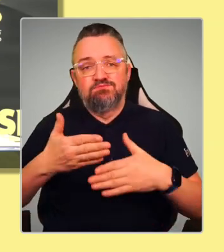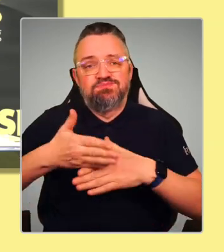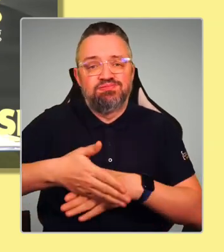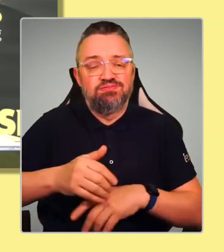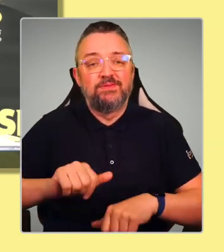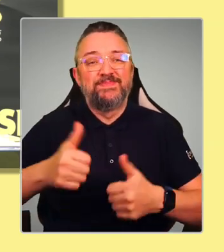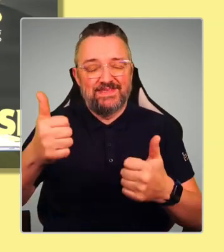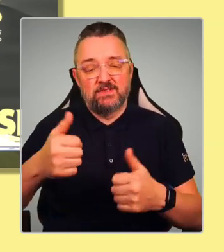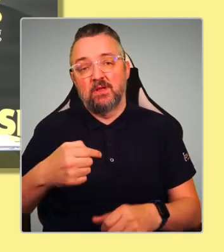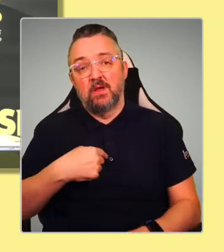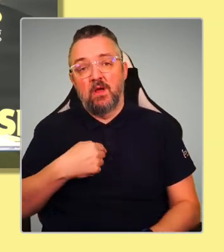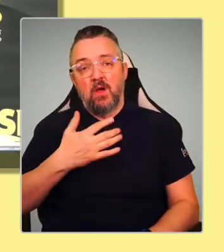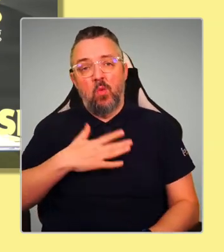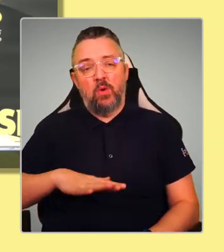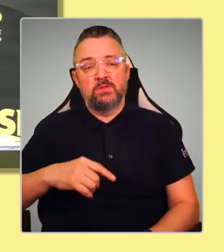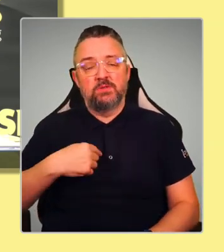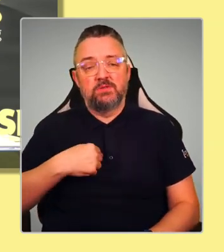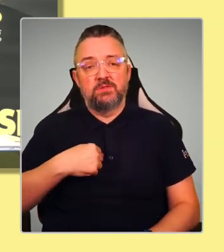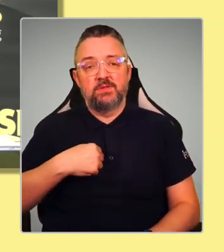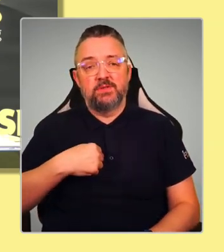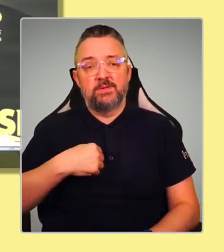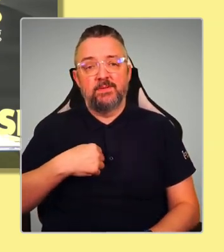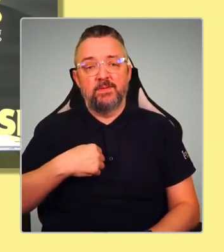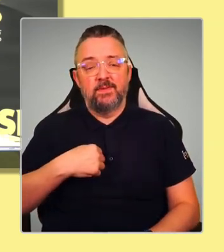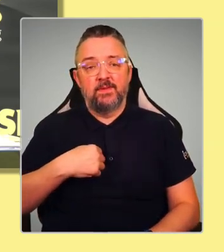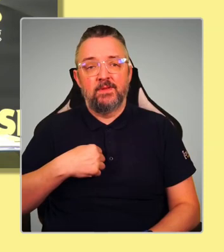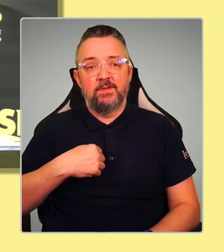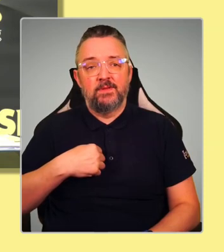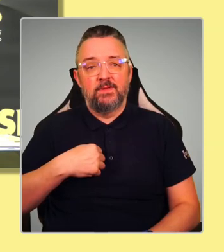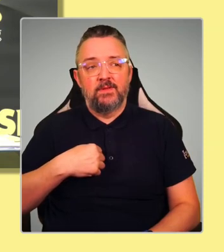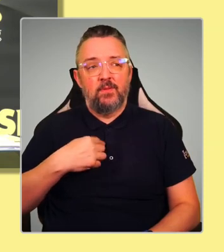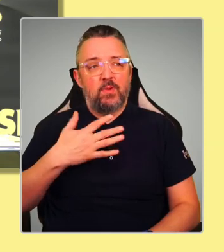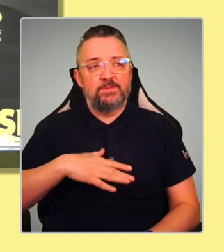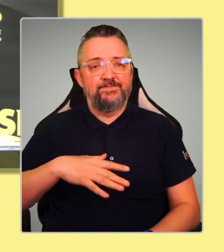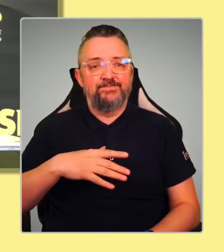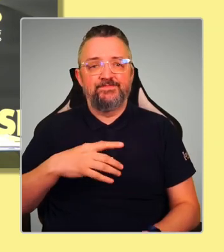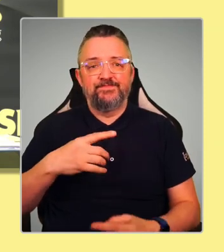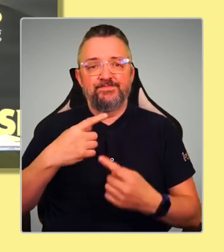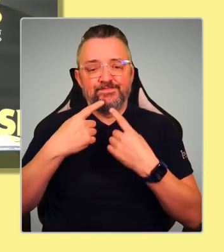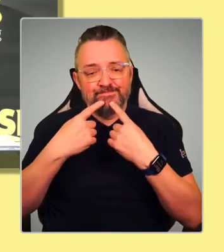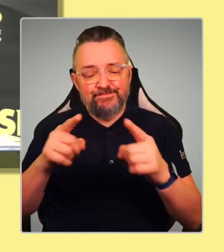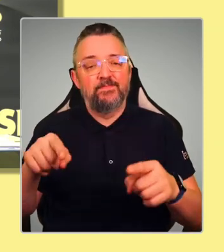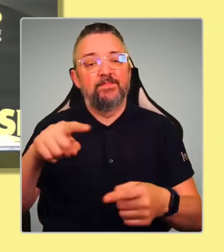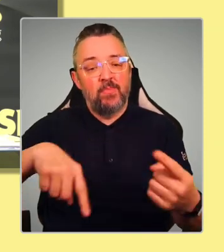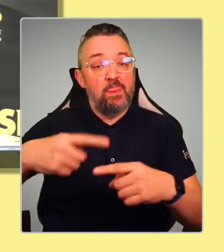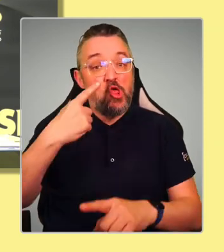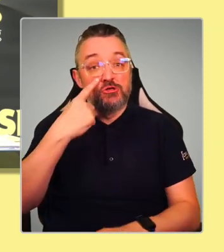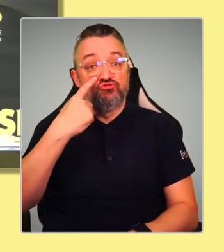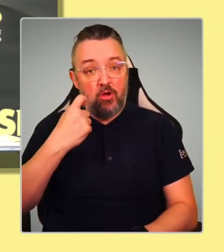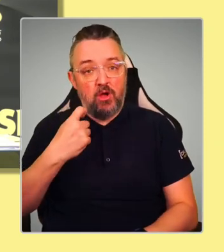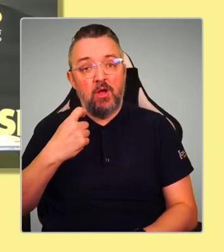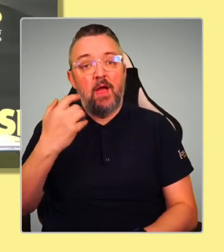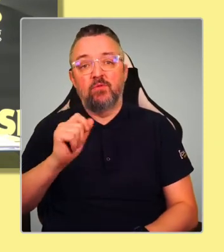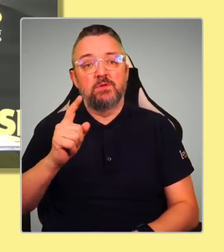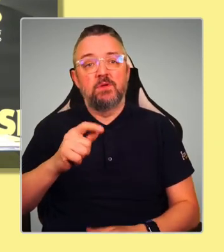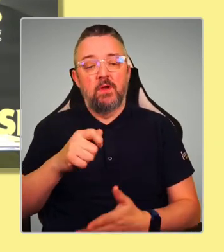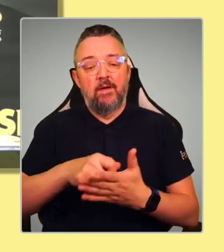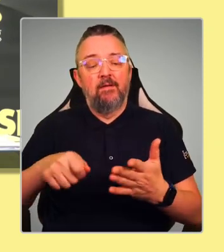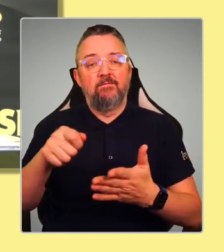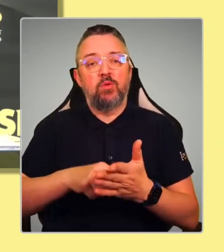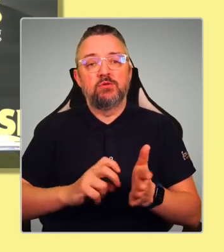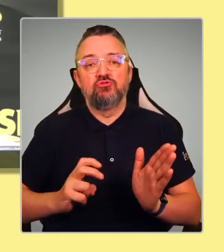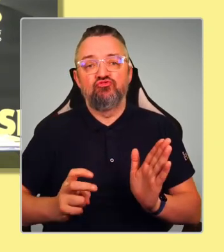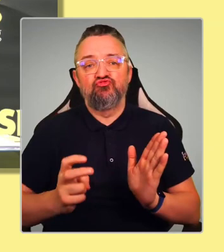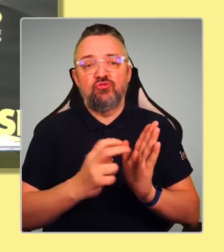specifically task the young people in our movement with voter registration, especially if we're